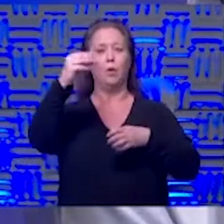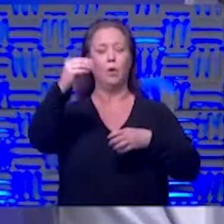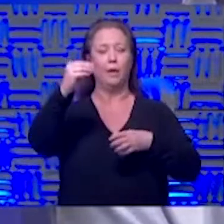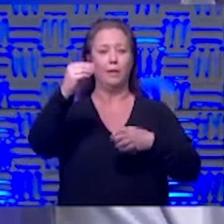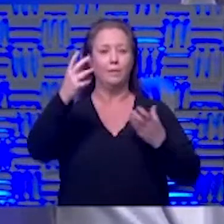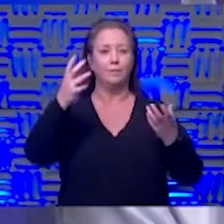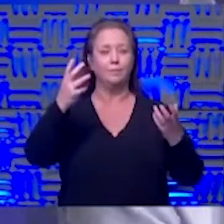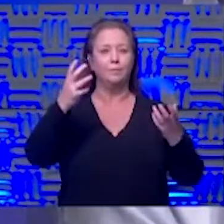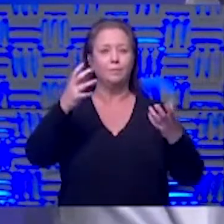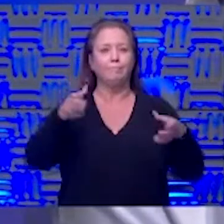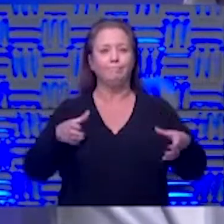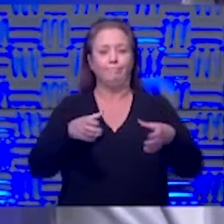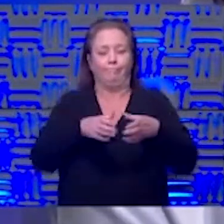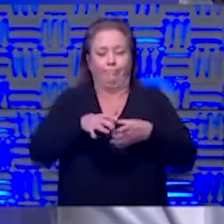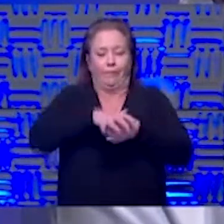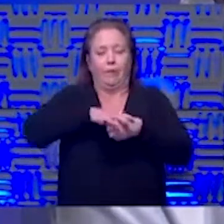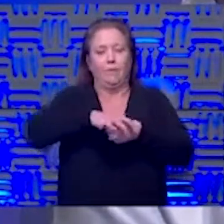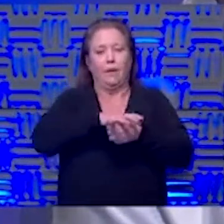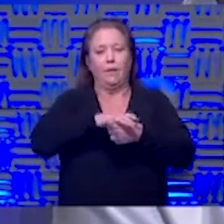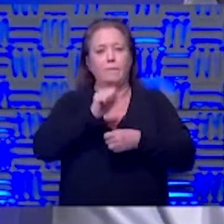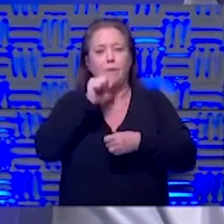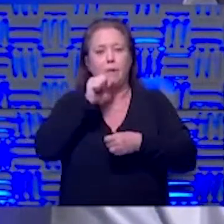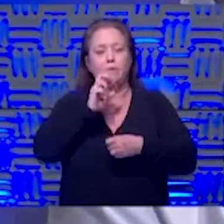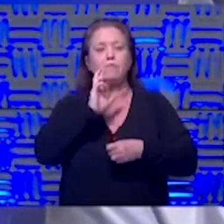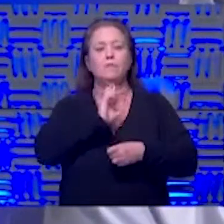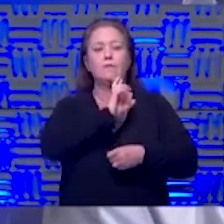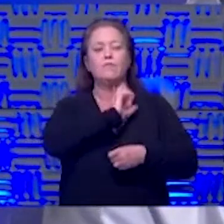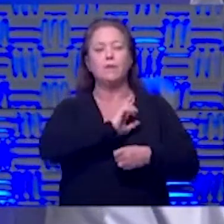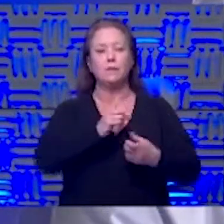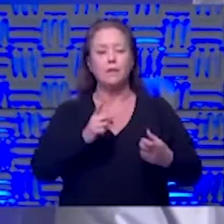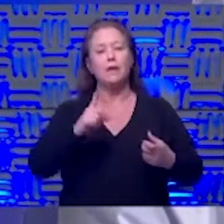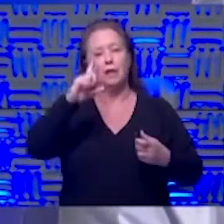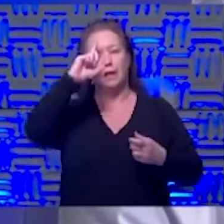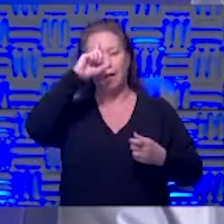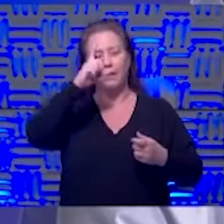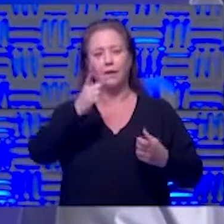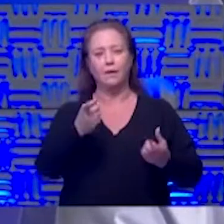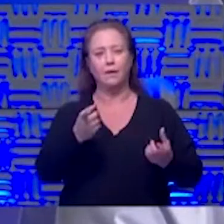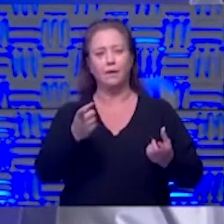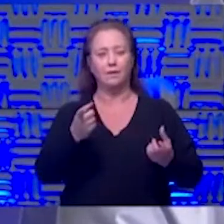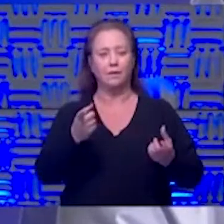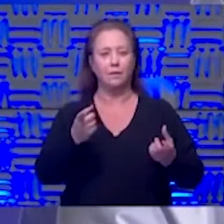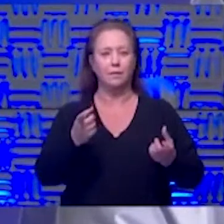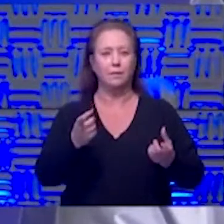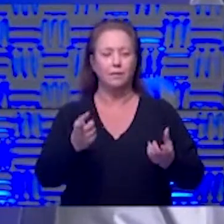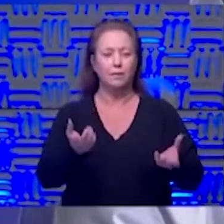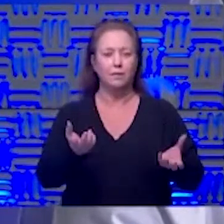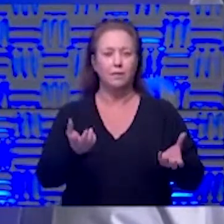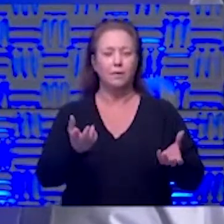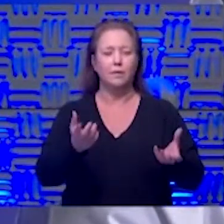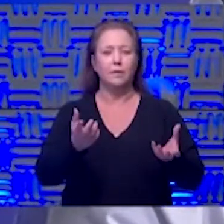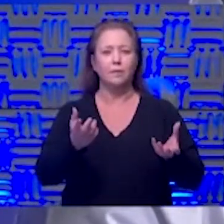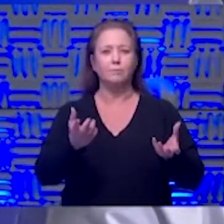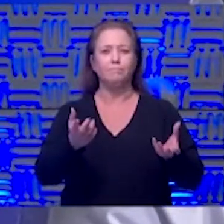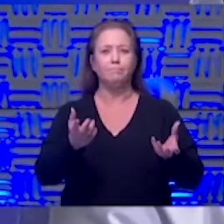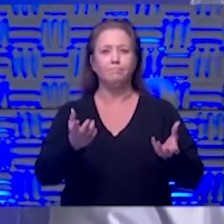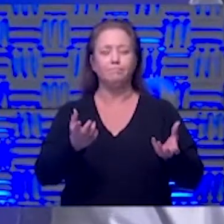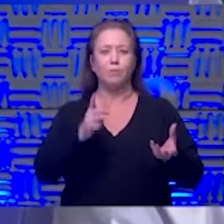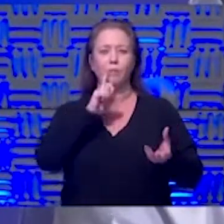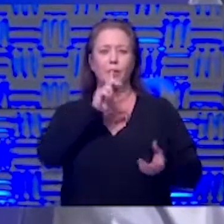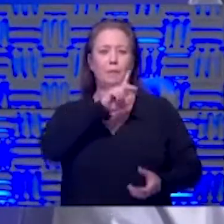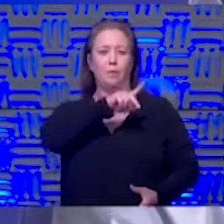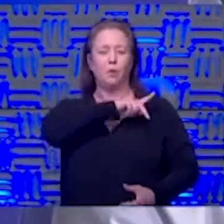you know confined areas bars restaurants I think it's really just a a matter of really